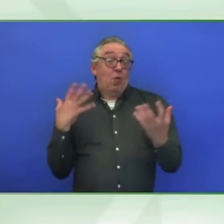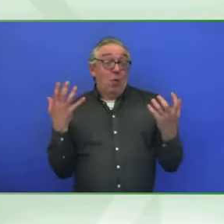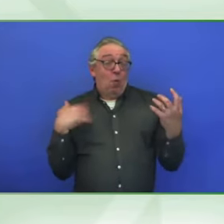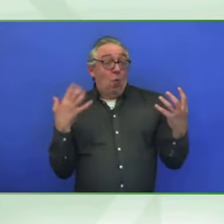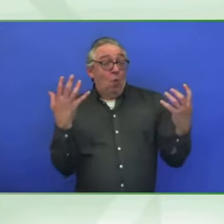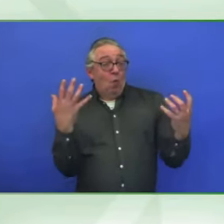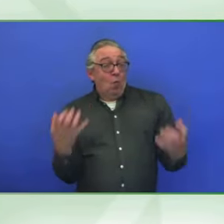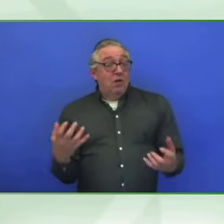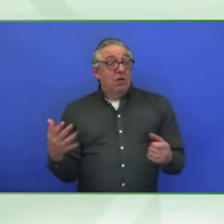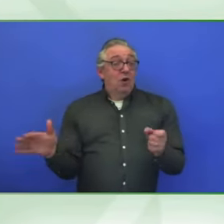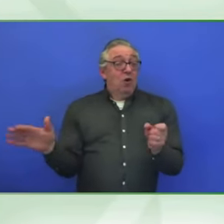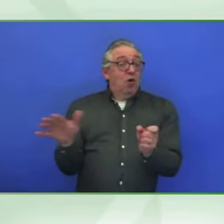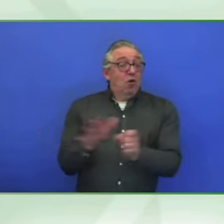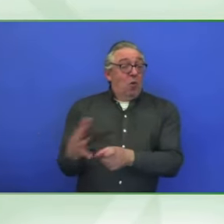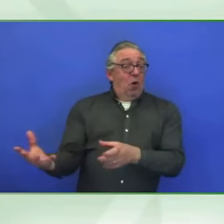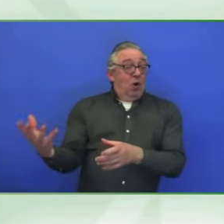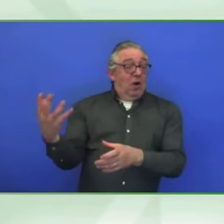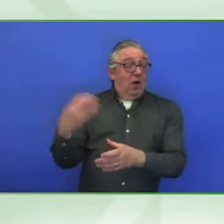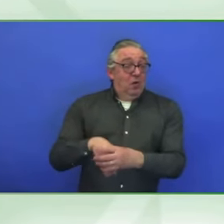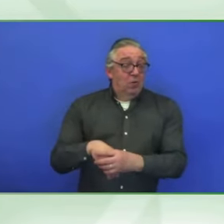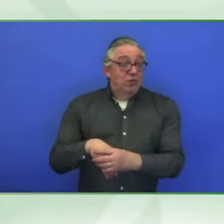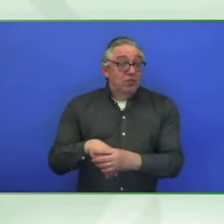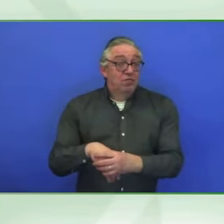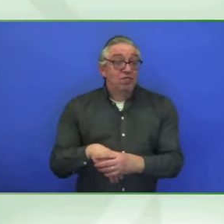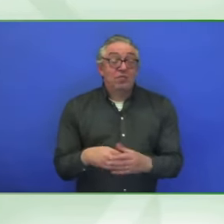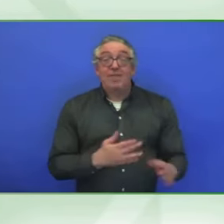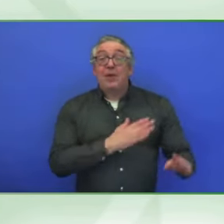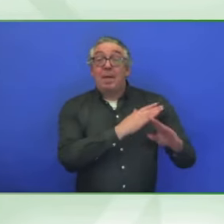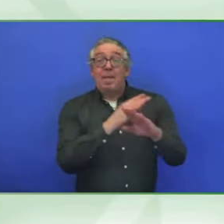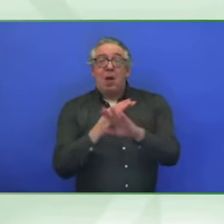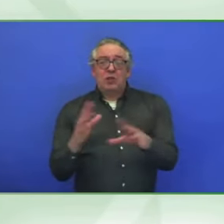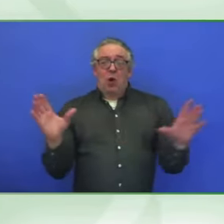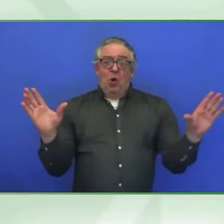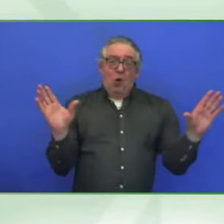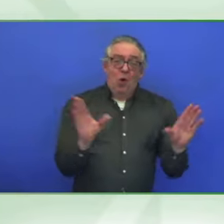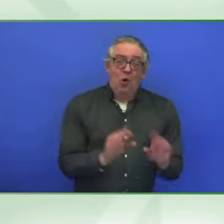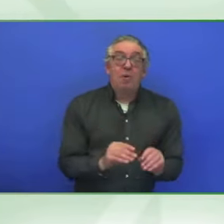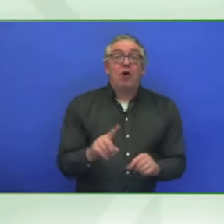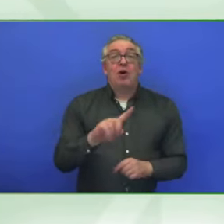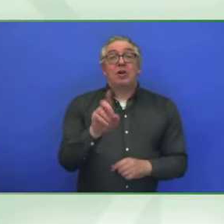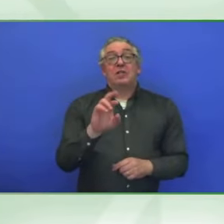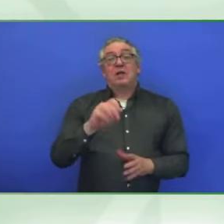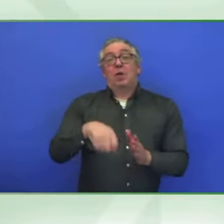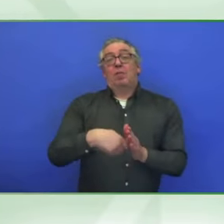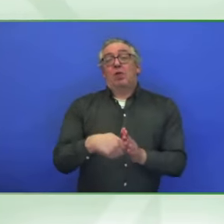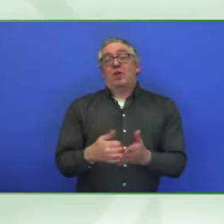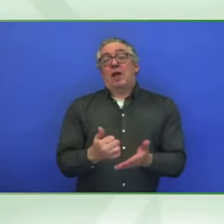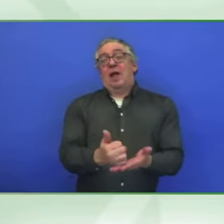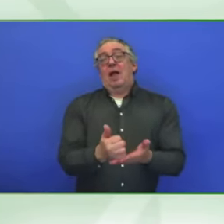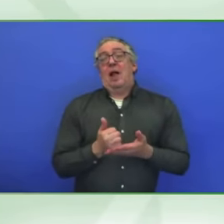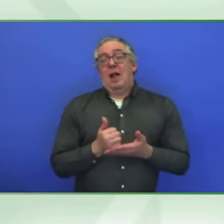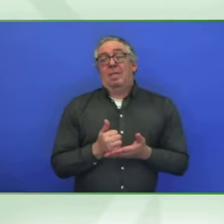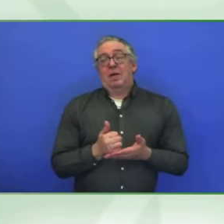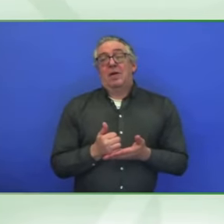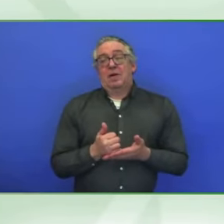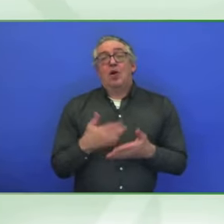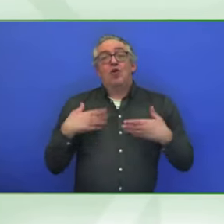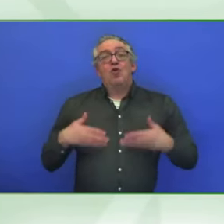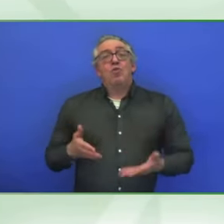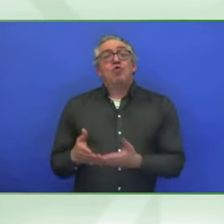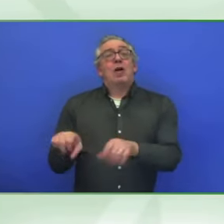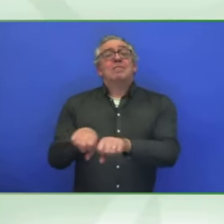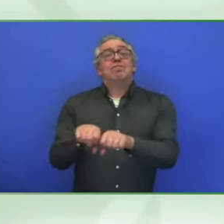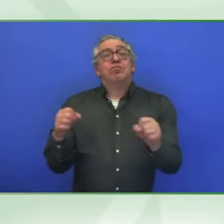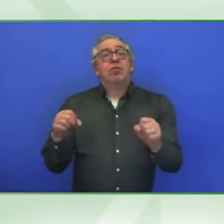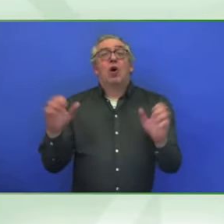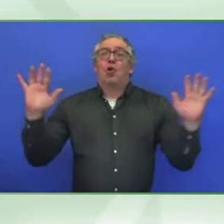and without the barriers barriers that limit the enjoyment of human rights in particular for persons with disabilities. Thank you and may